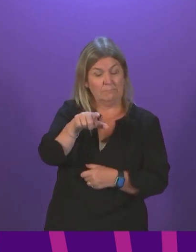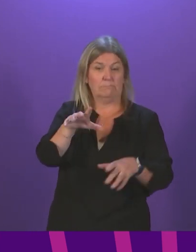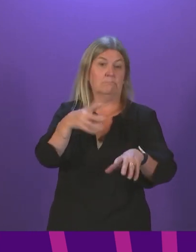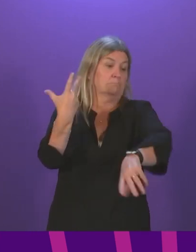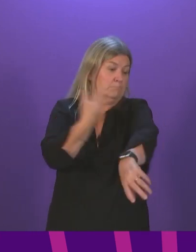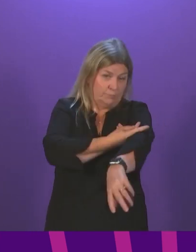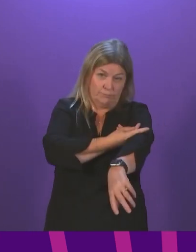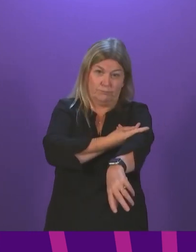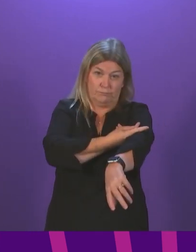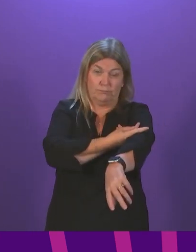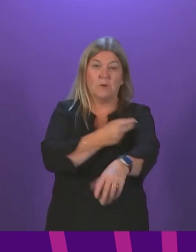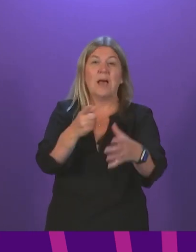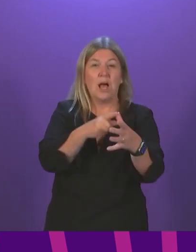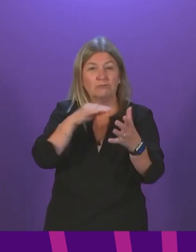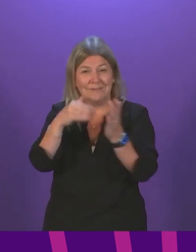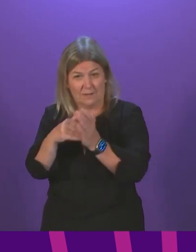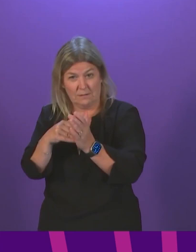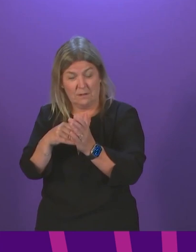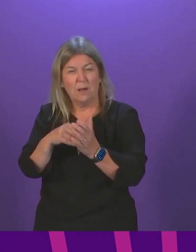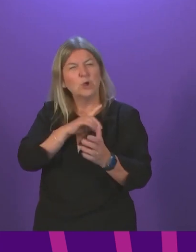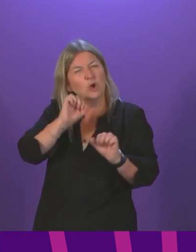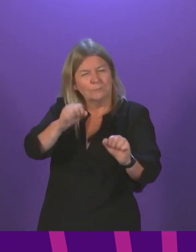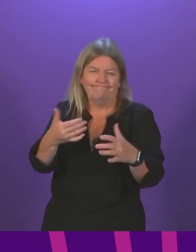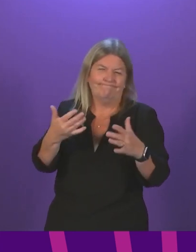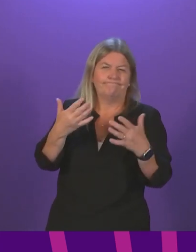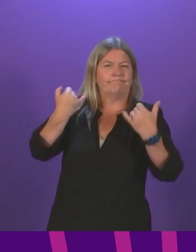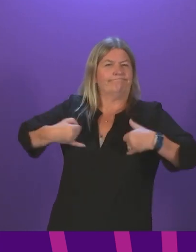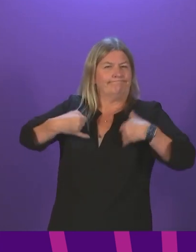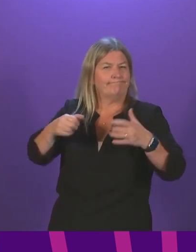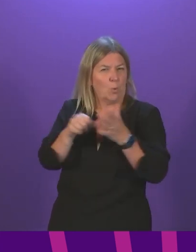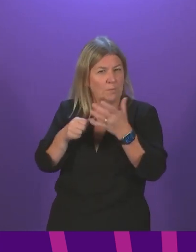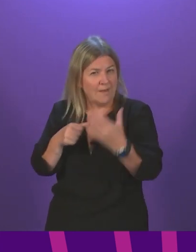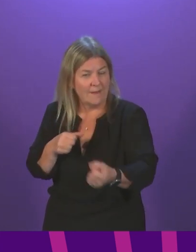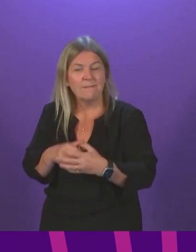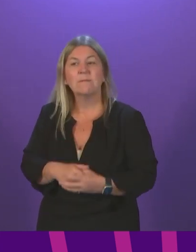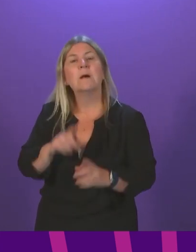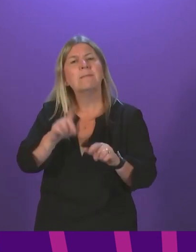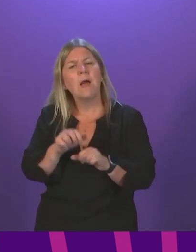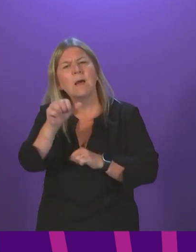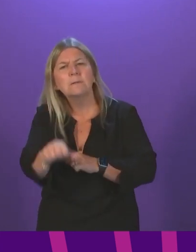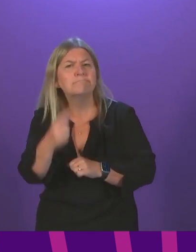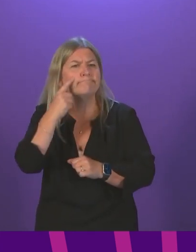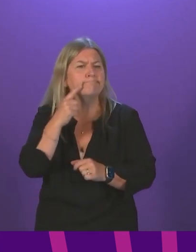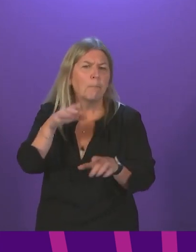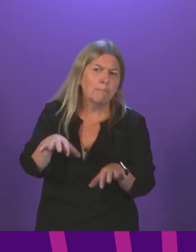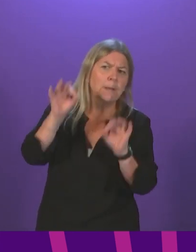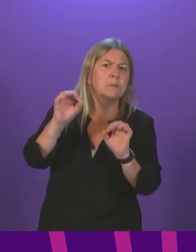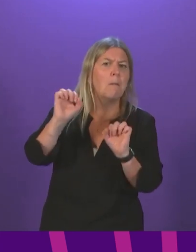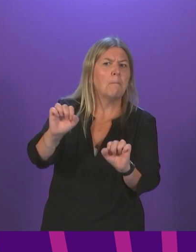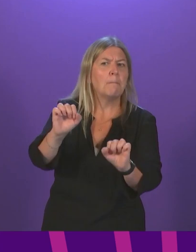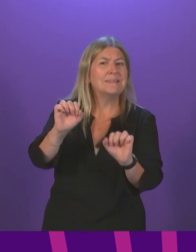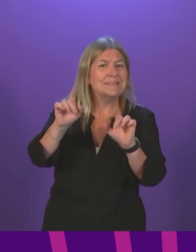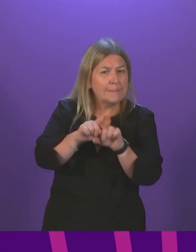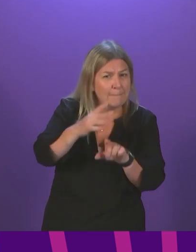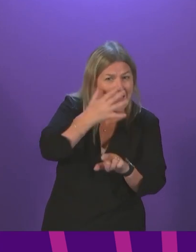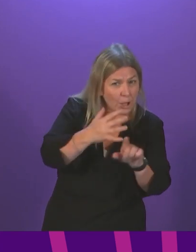she was in an at-risk group. When it subsequently emerged, those in that age group were being offered the Pfizer vaccine, my